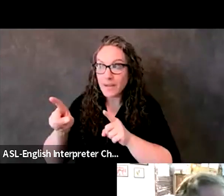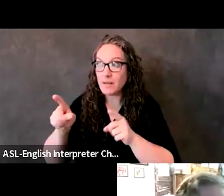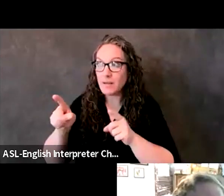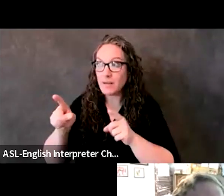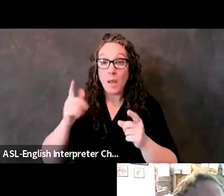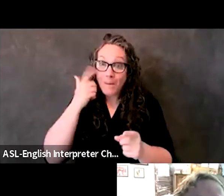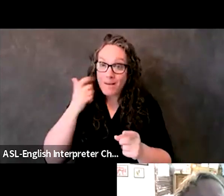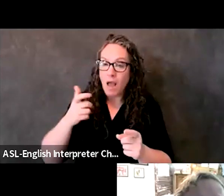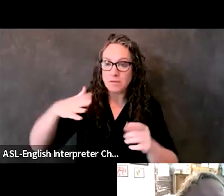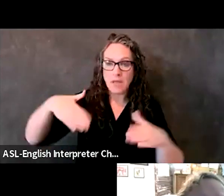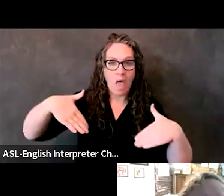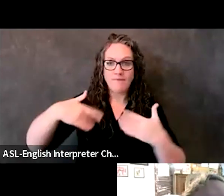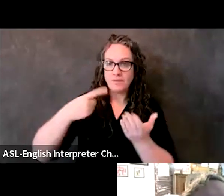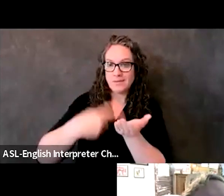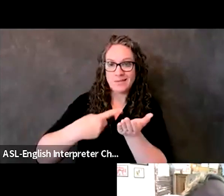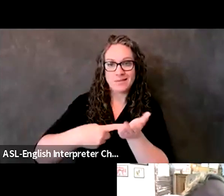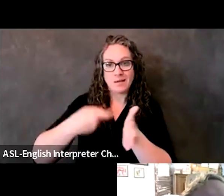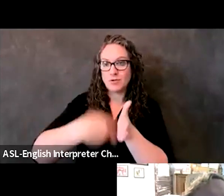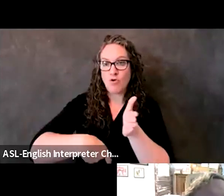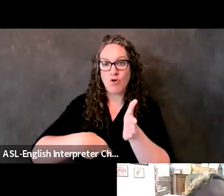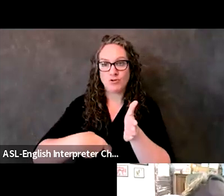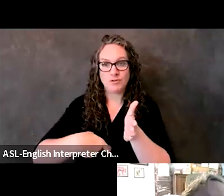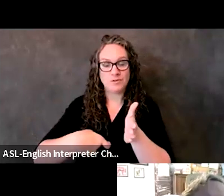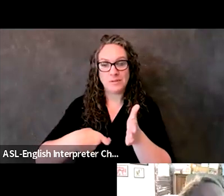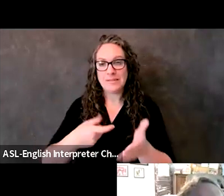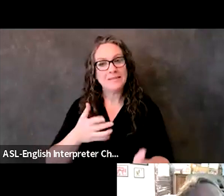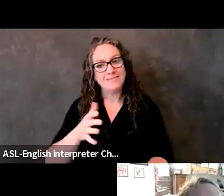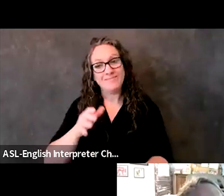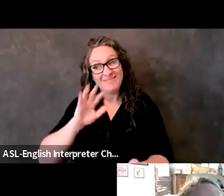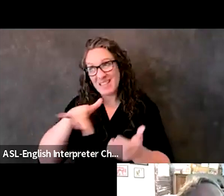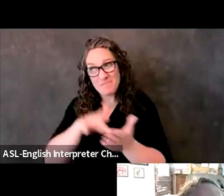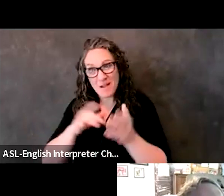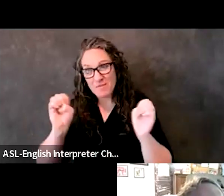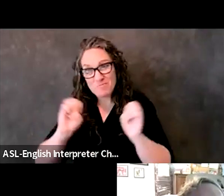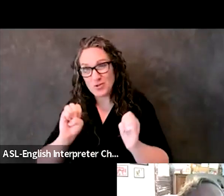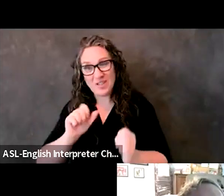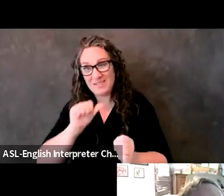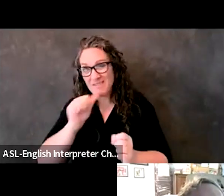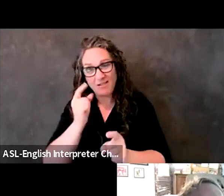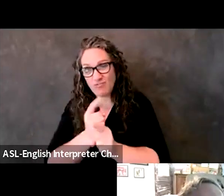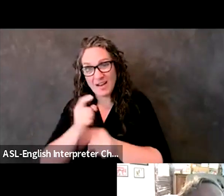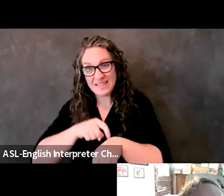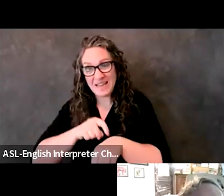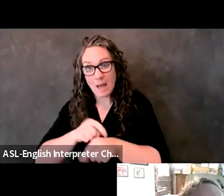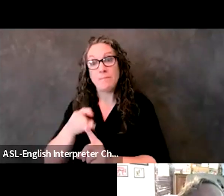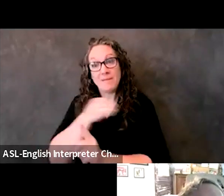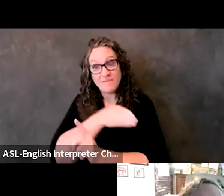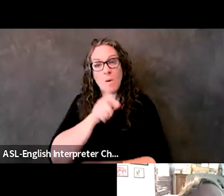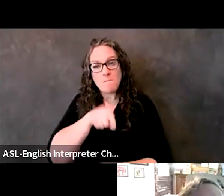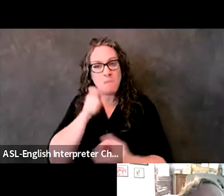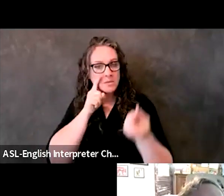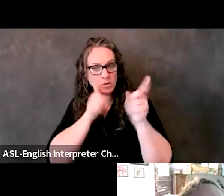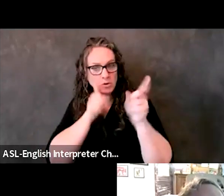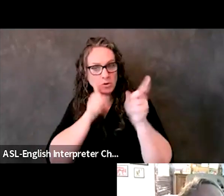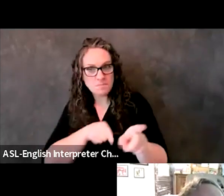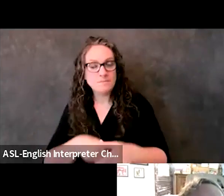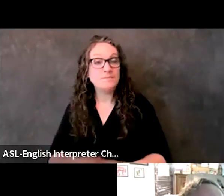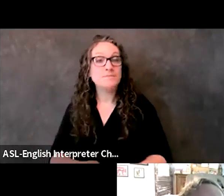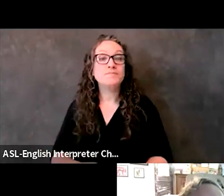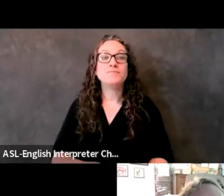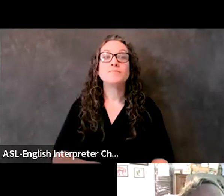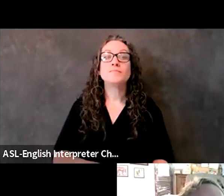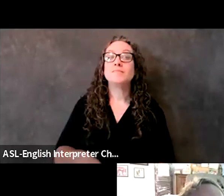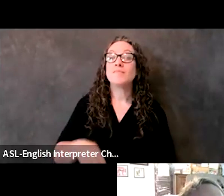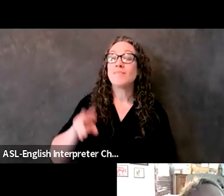time to discuss that. Okay. Yeah. Absolutely. Um, so we've got about